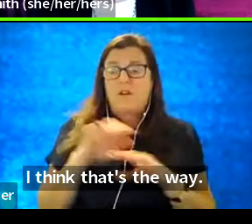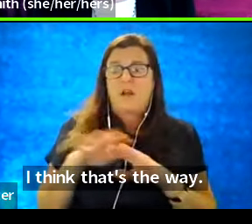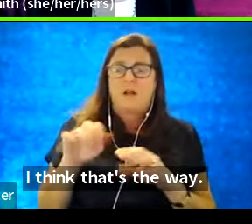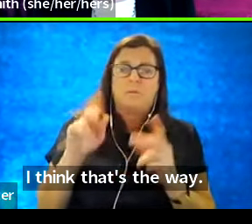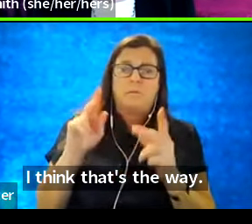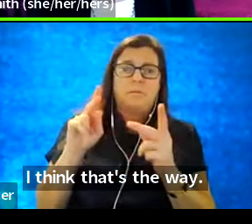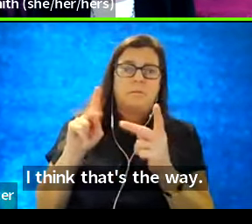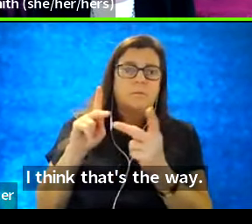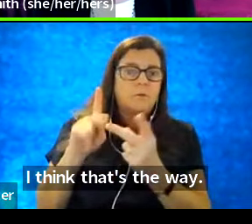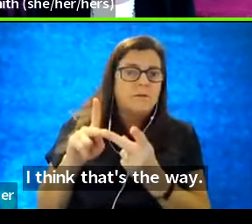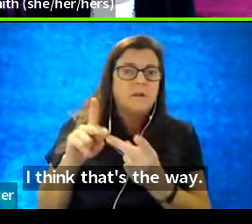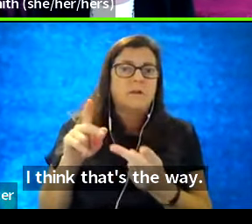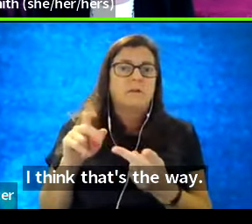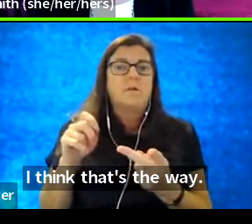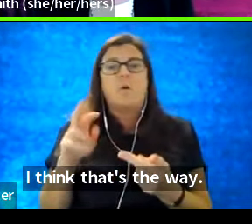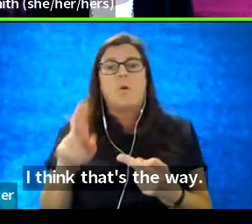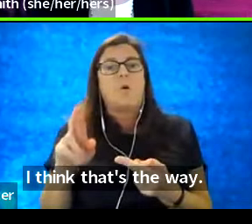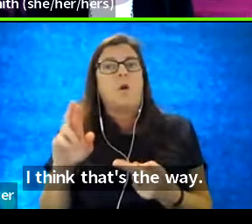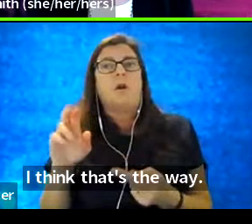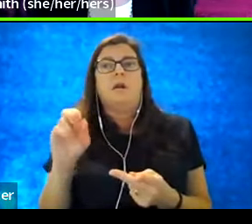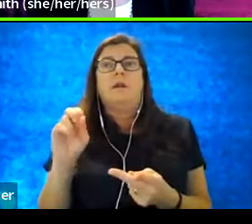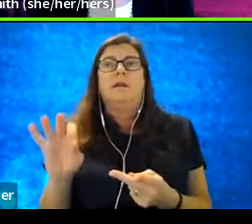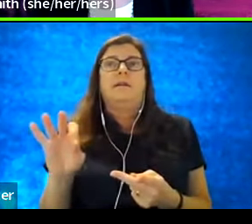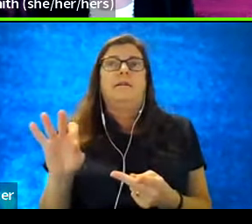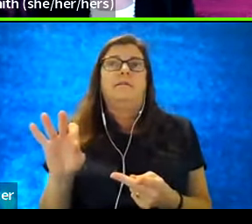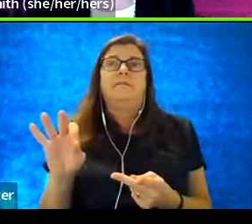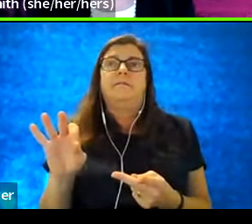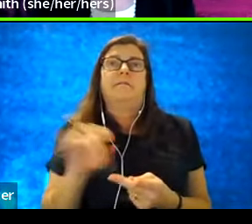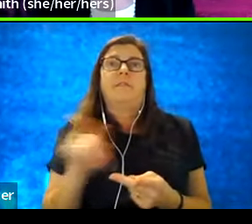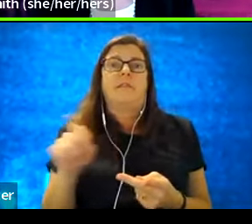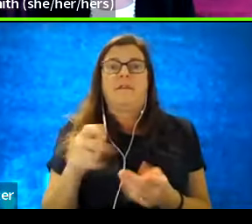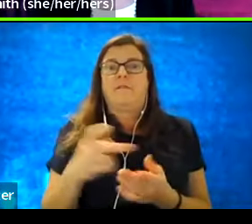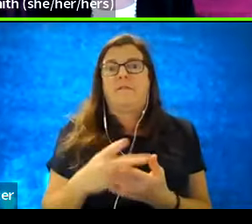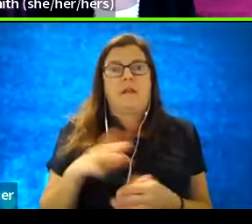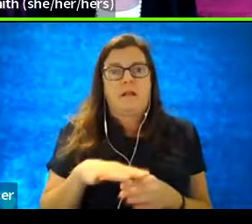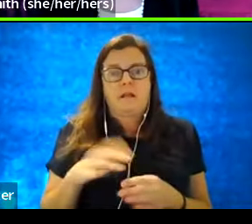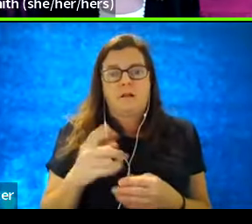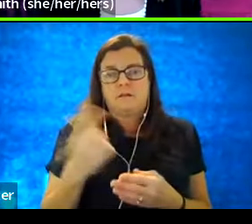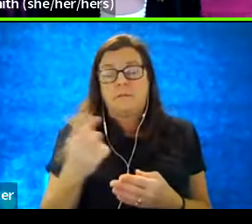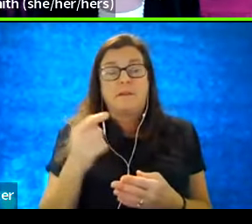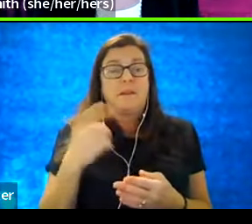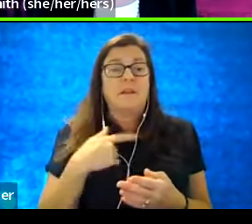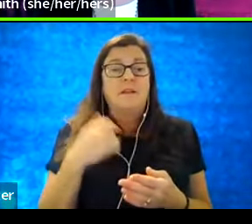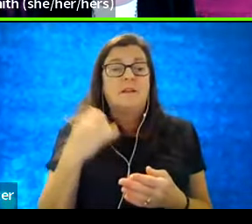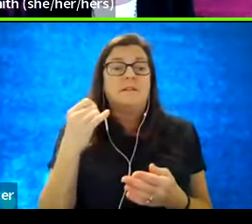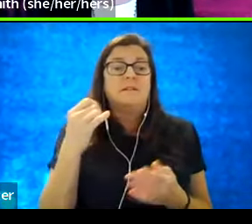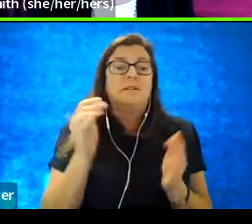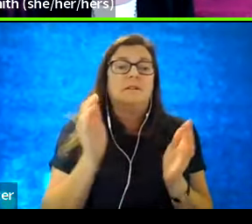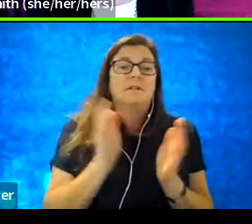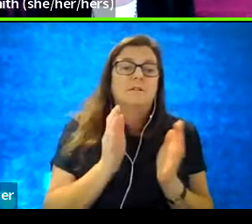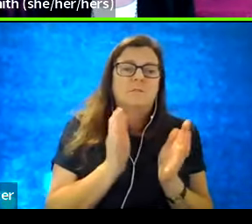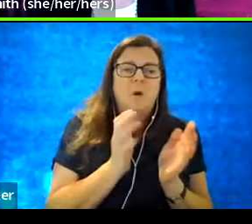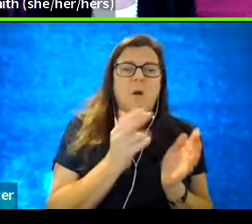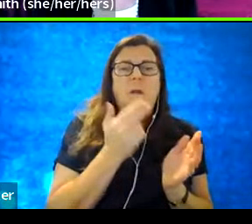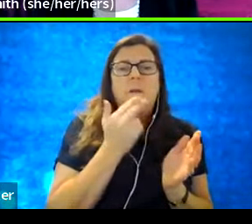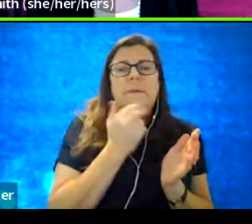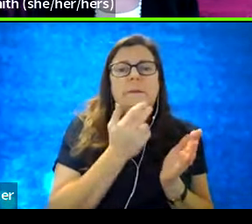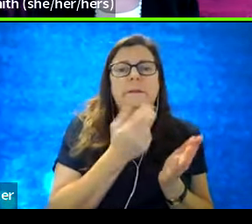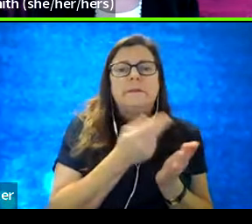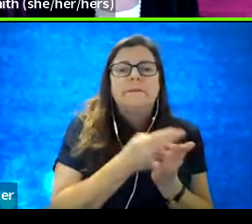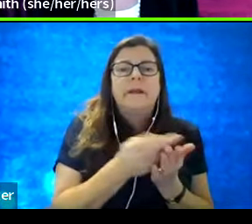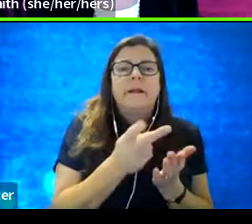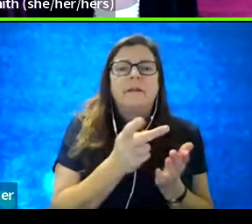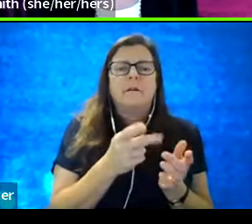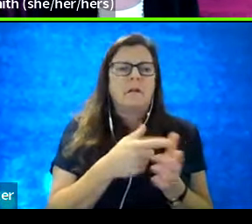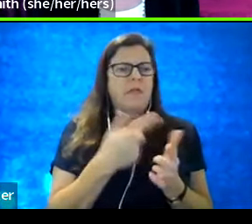or for, for goodness sakes, if they, if they fail on something, if it's a small F and not a big fail, there's